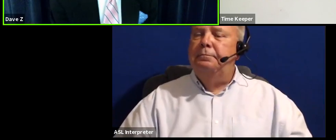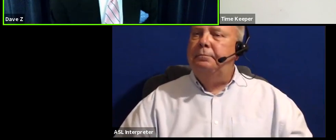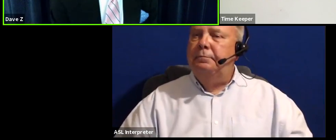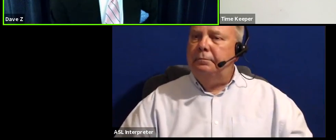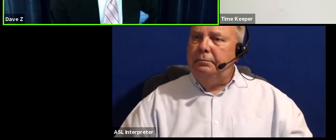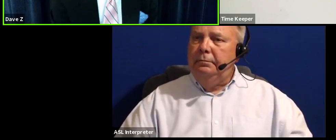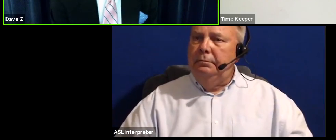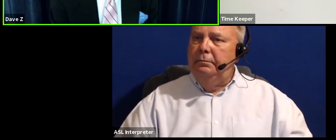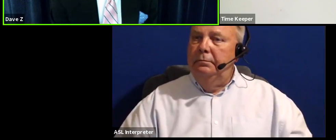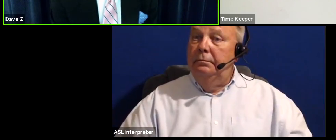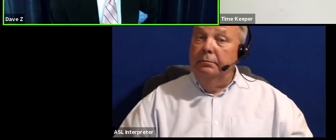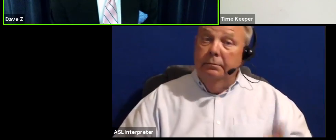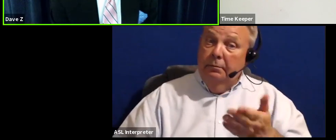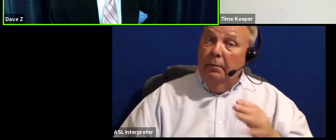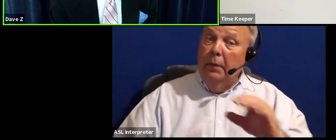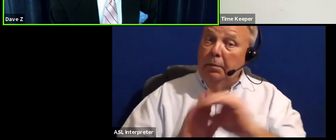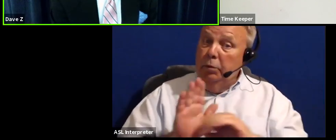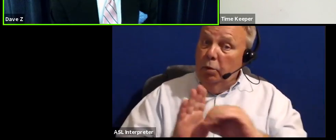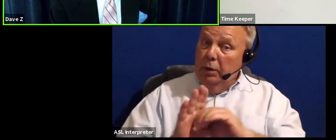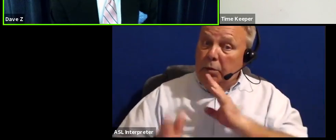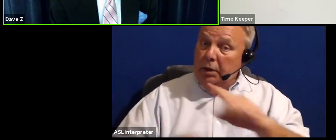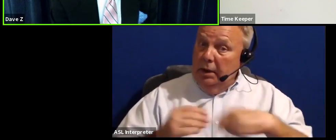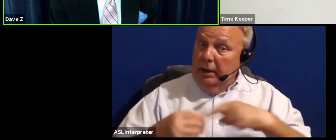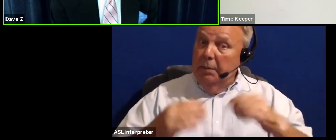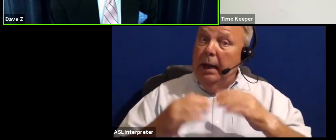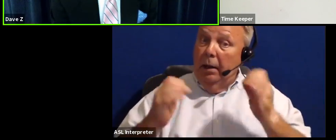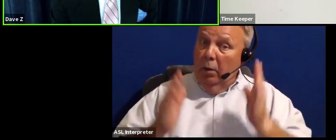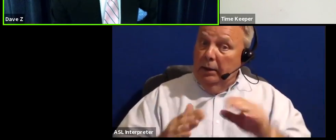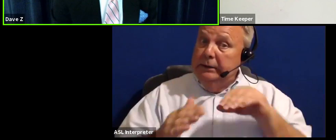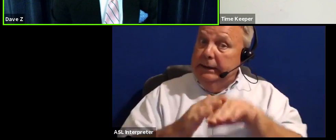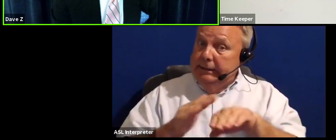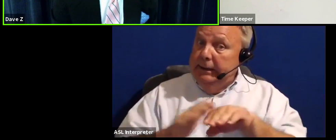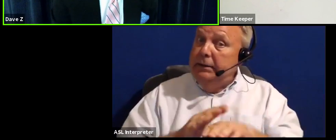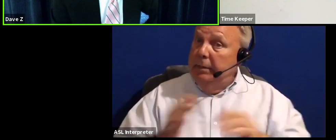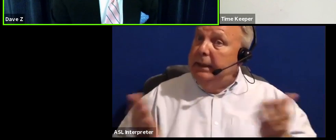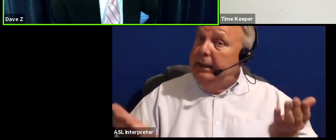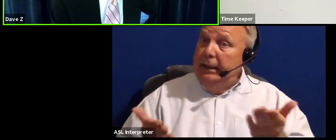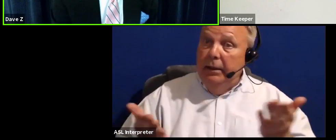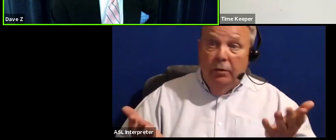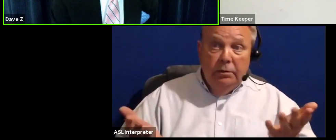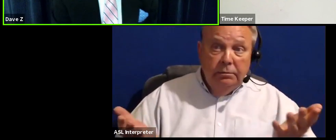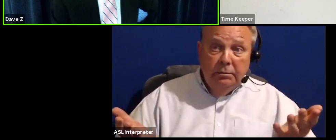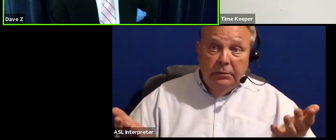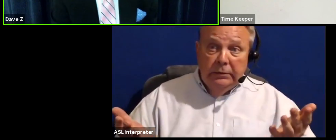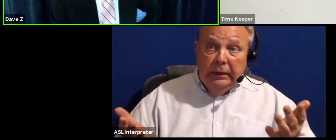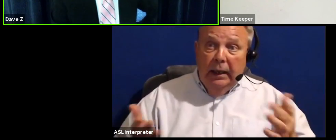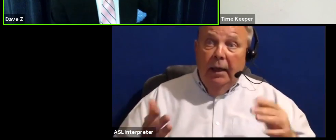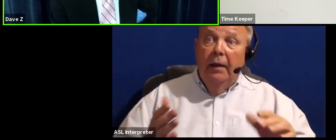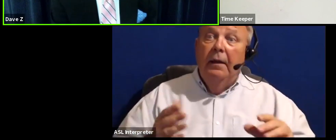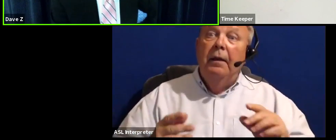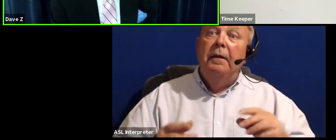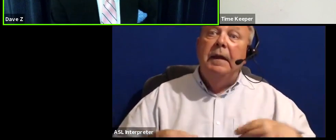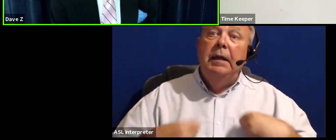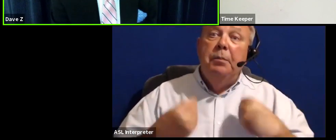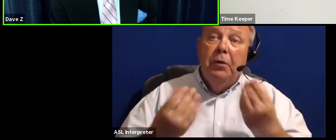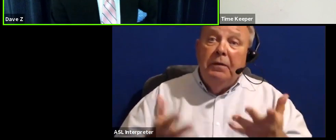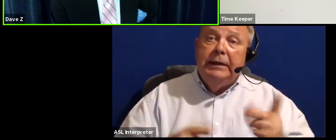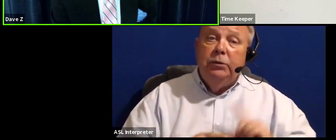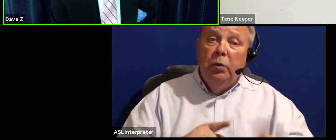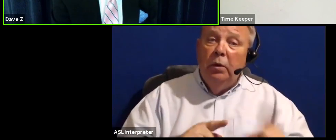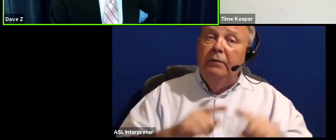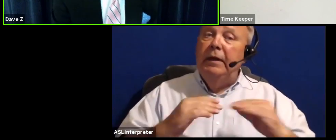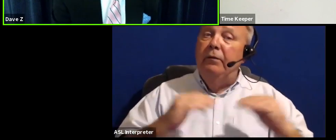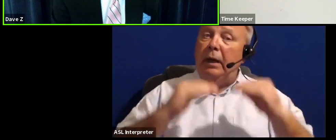Mr. Mr. Orleans, we're talking about housing accessibility here, the provision of different levels of